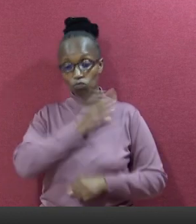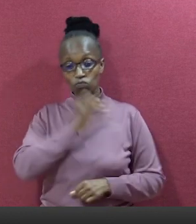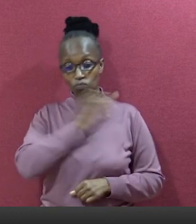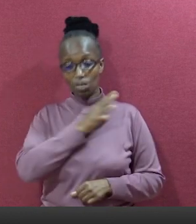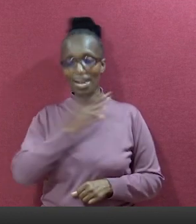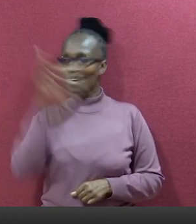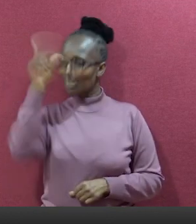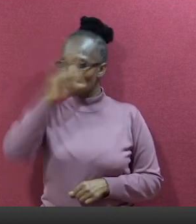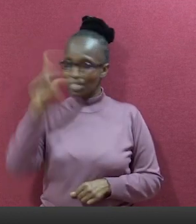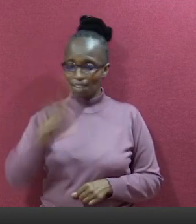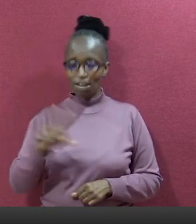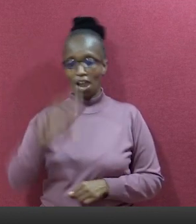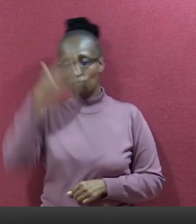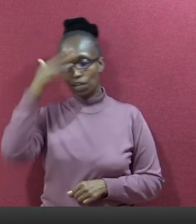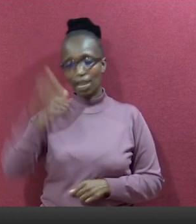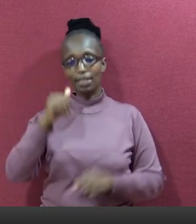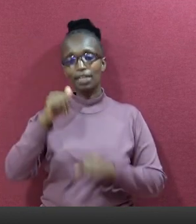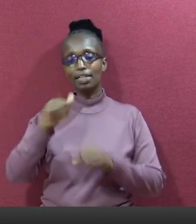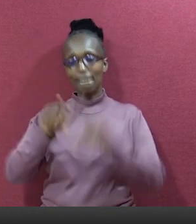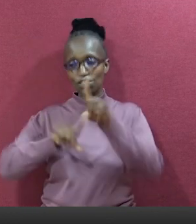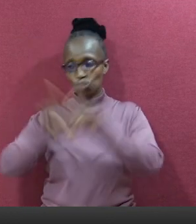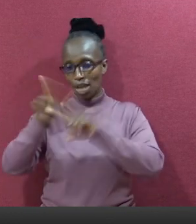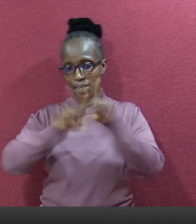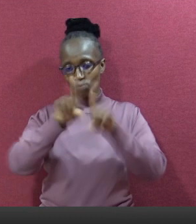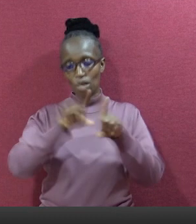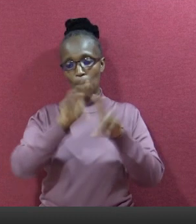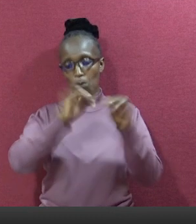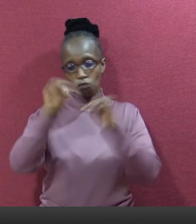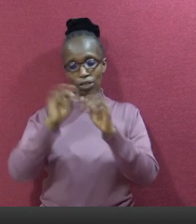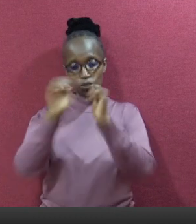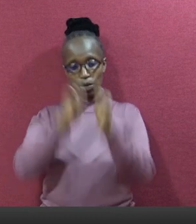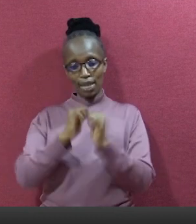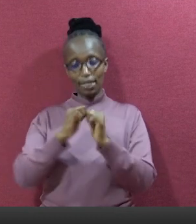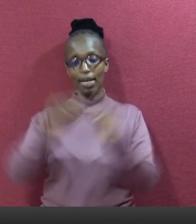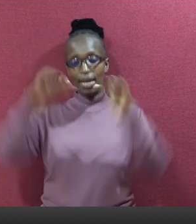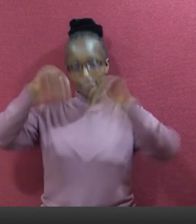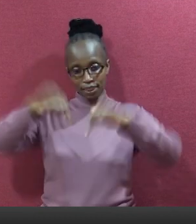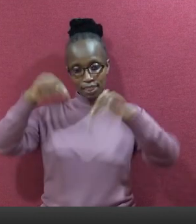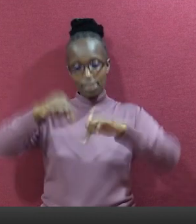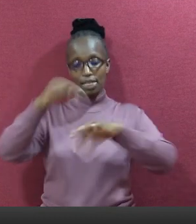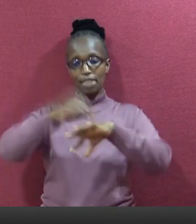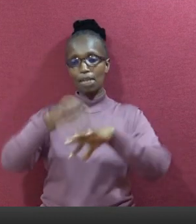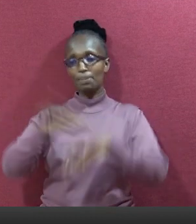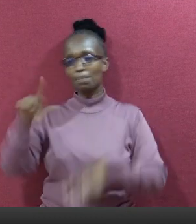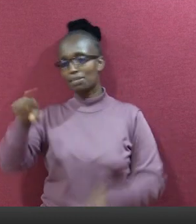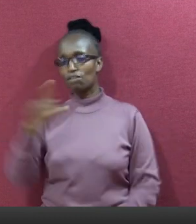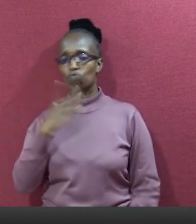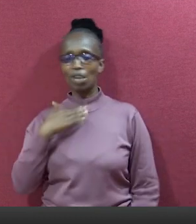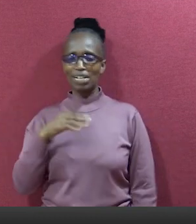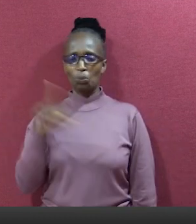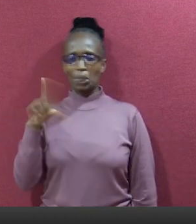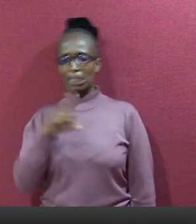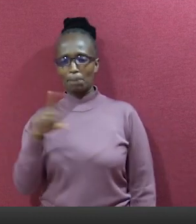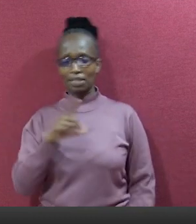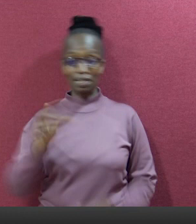Speaker. Do not forget the journey we have worked together. And so when we get to this level this is when they want to intimidate us Mr.